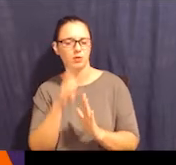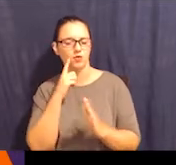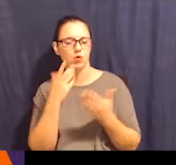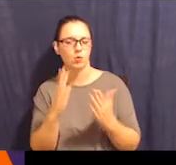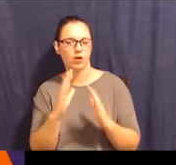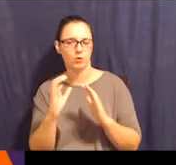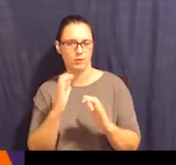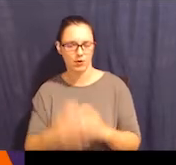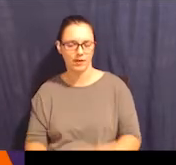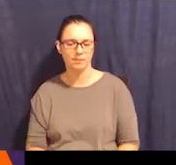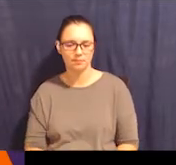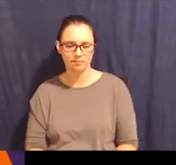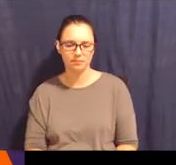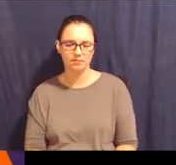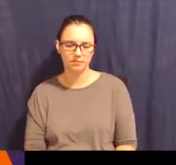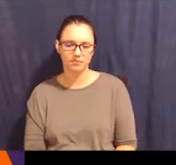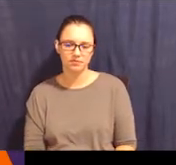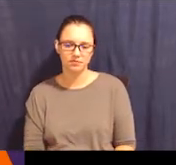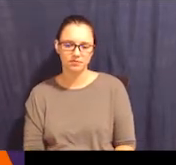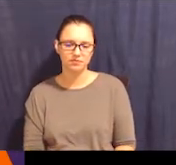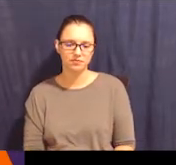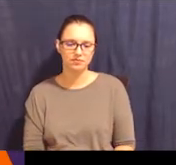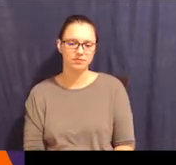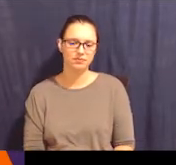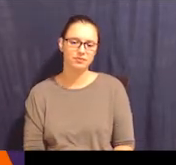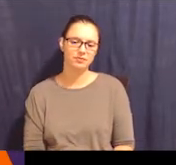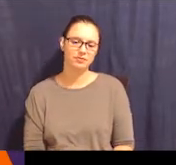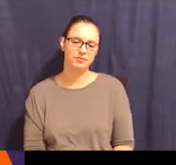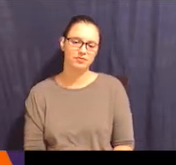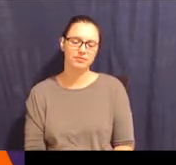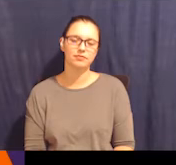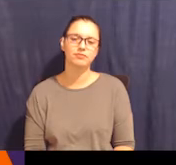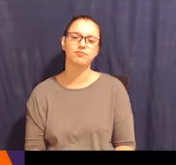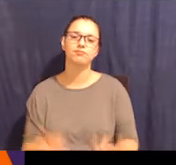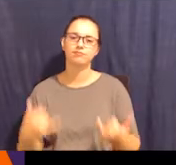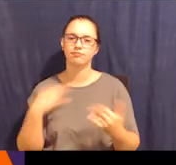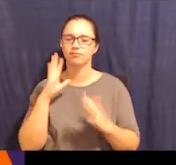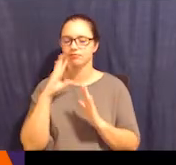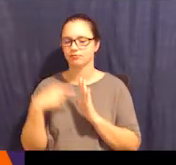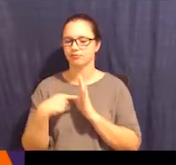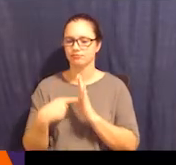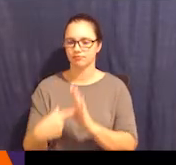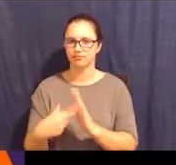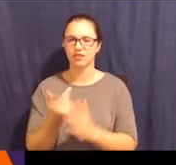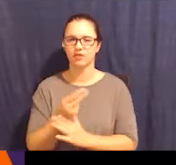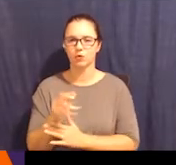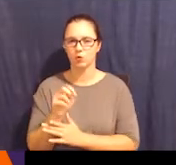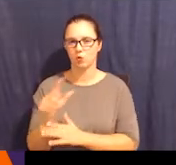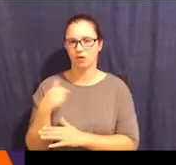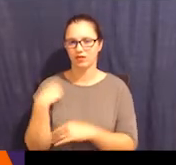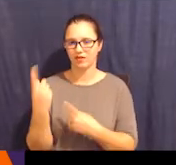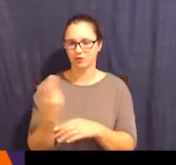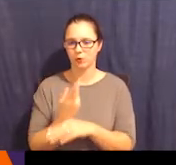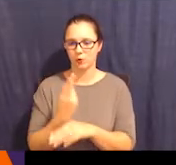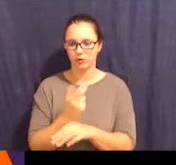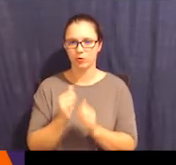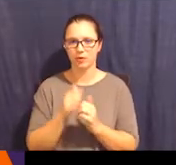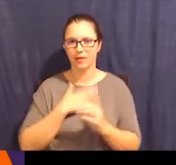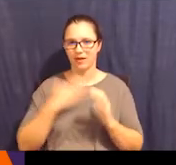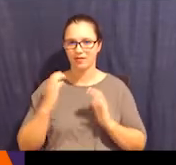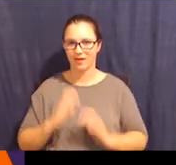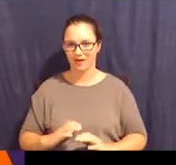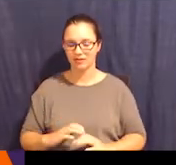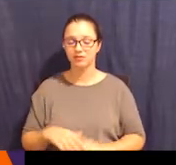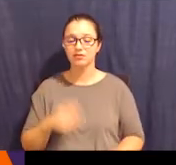I'm going to show you some tools that I have used with my clients, and these are augmentative and alternative